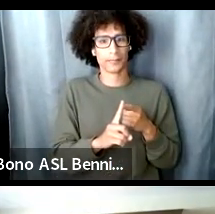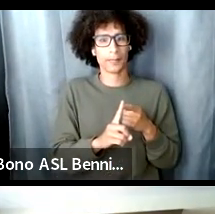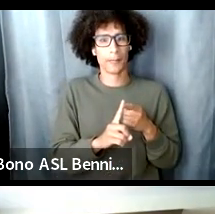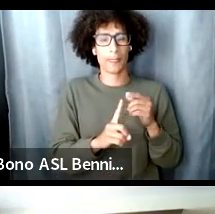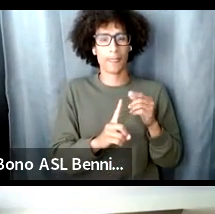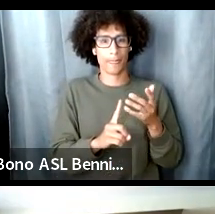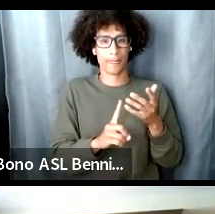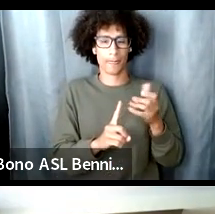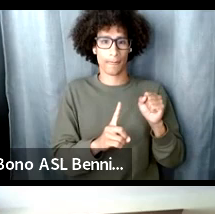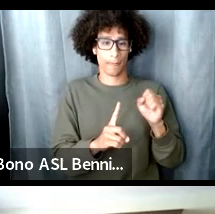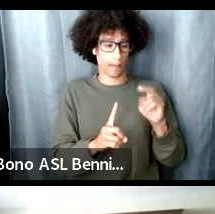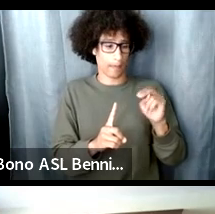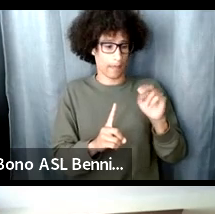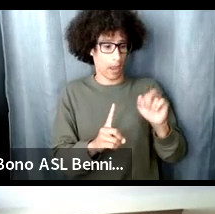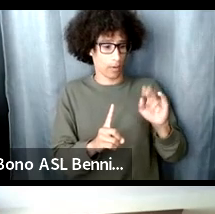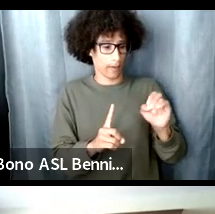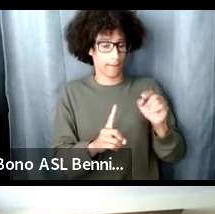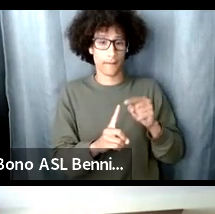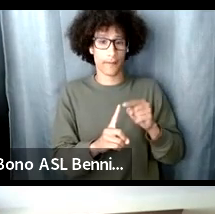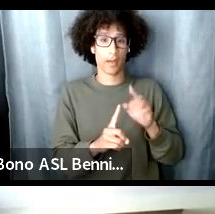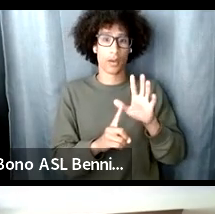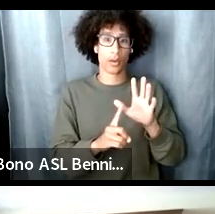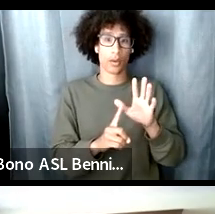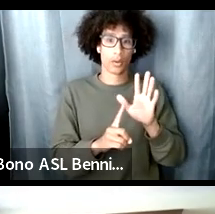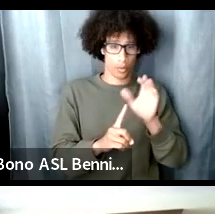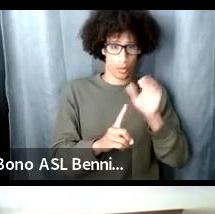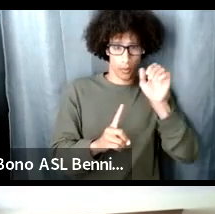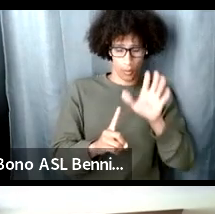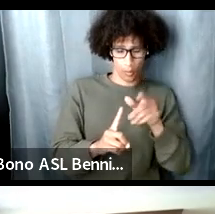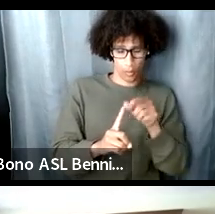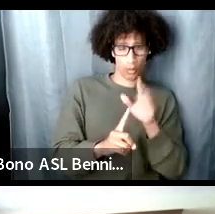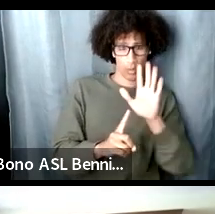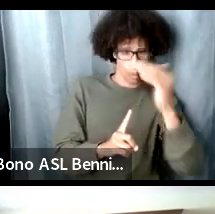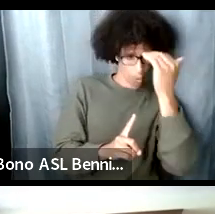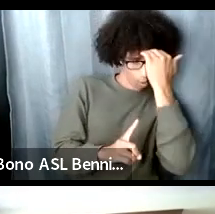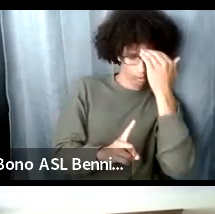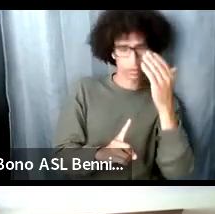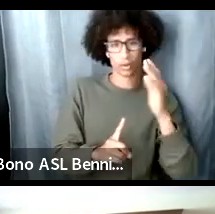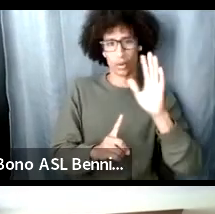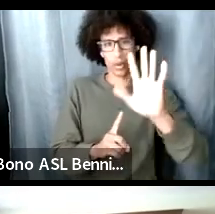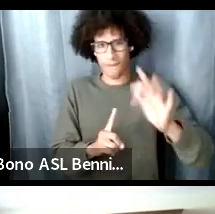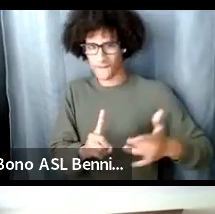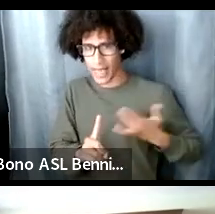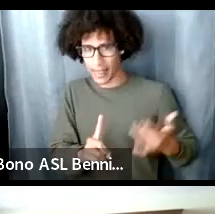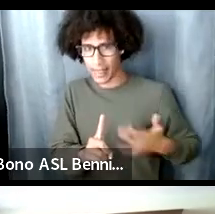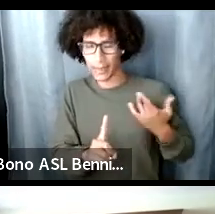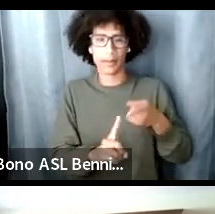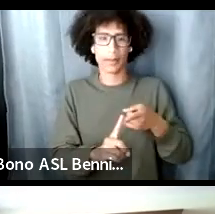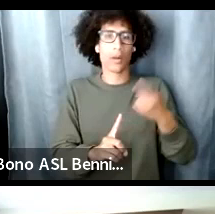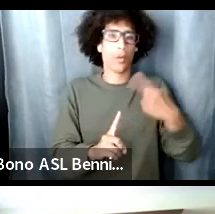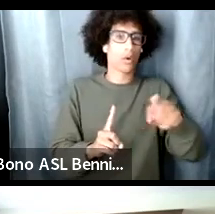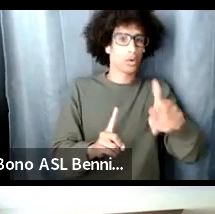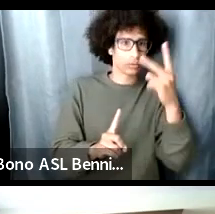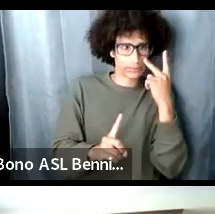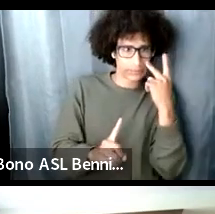experience by your knowledge by what you have felt what you have seen